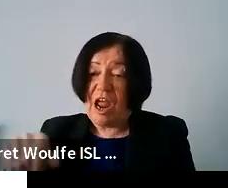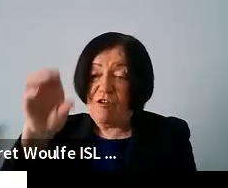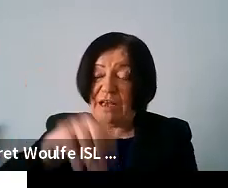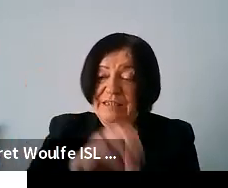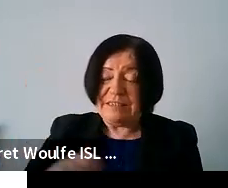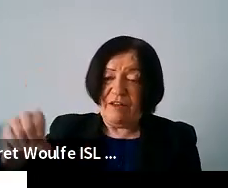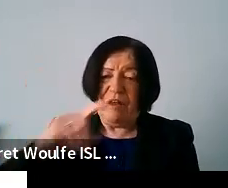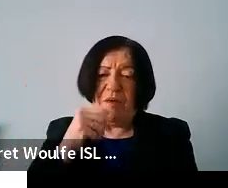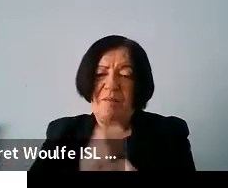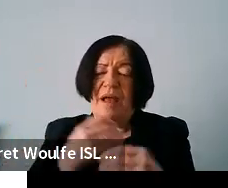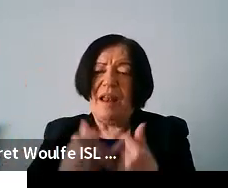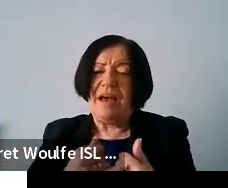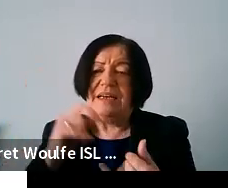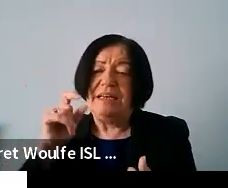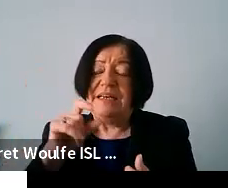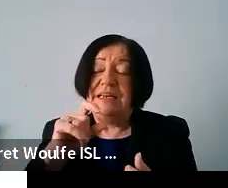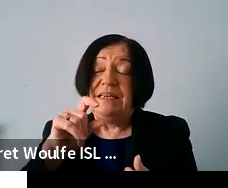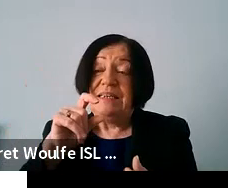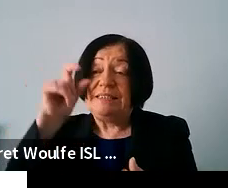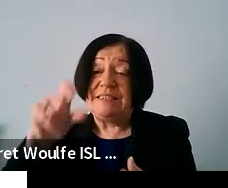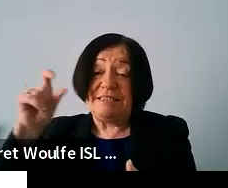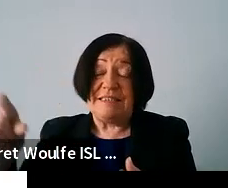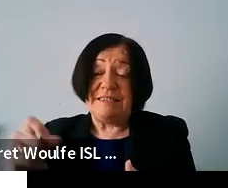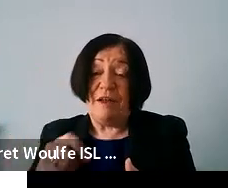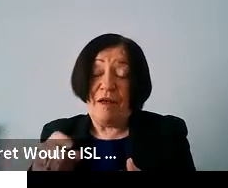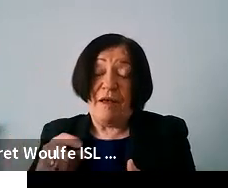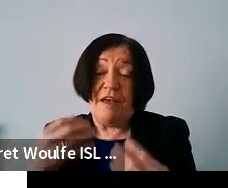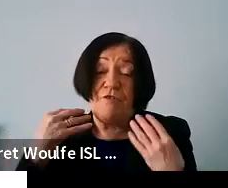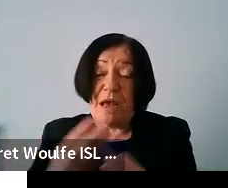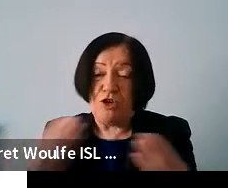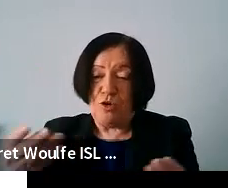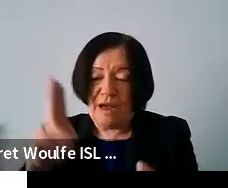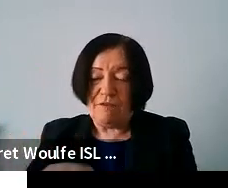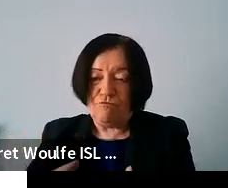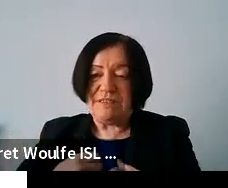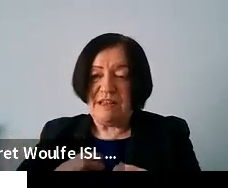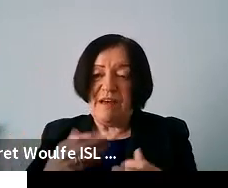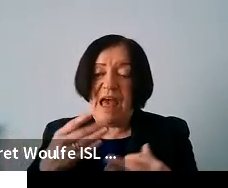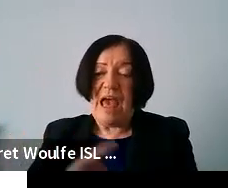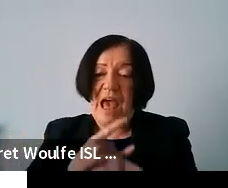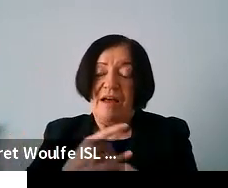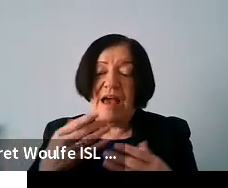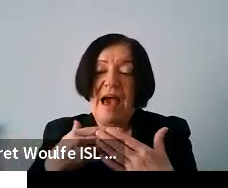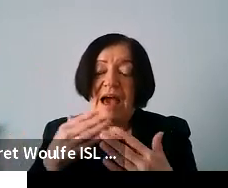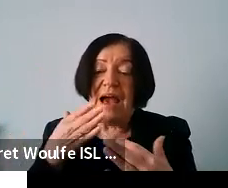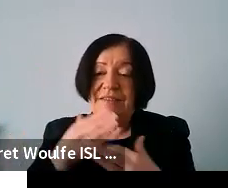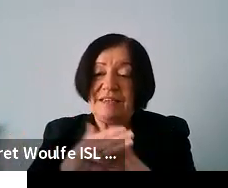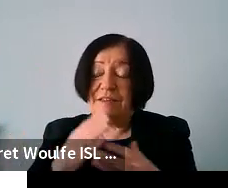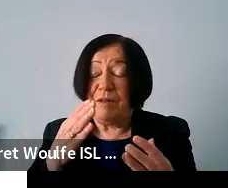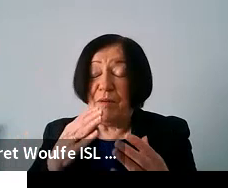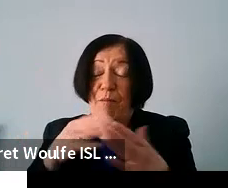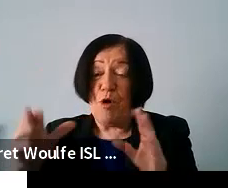i think it would be a bit like the citizens information board here except you can get help um accessing public services digitally